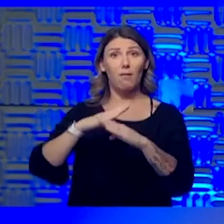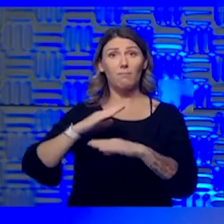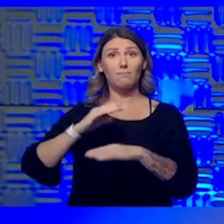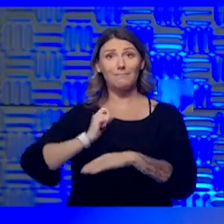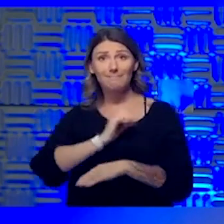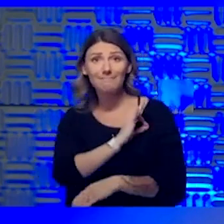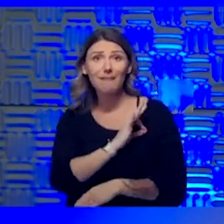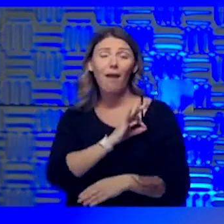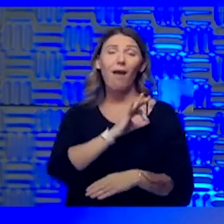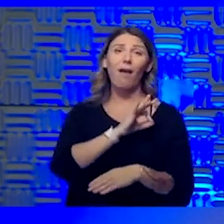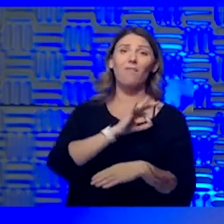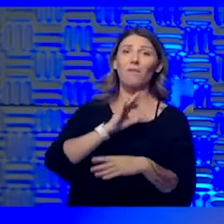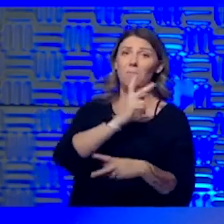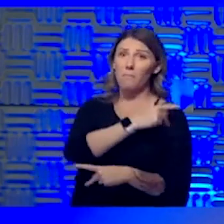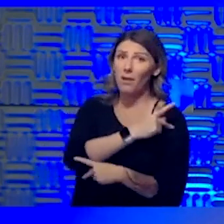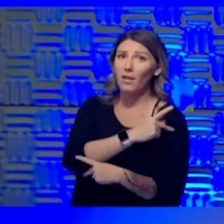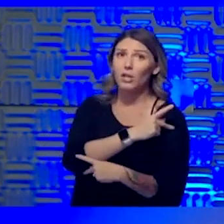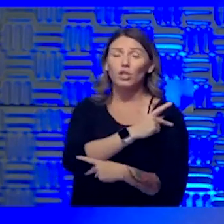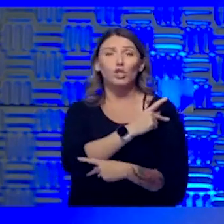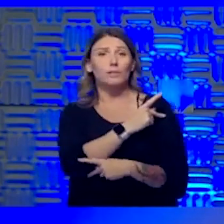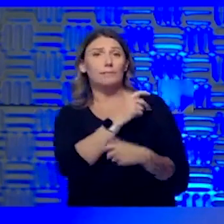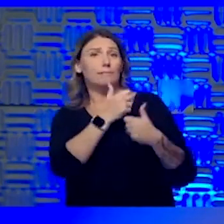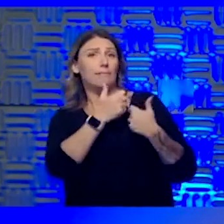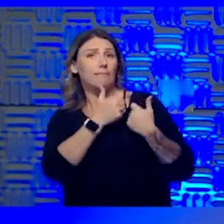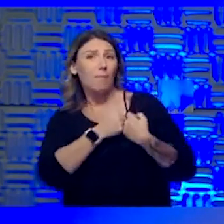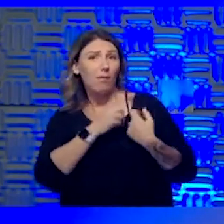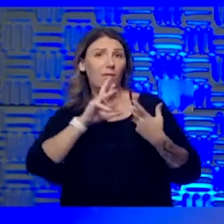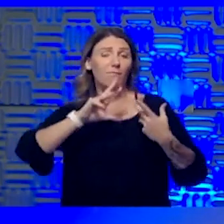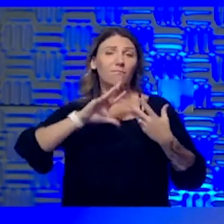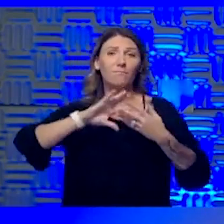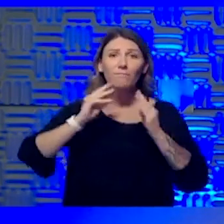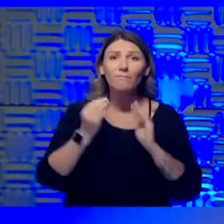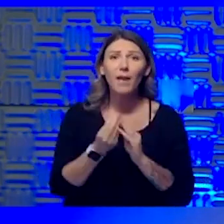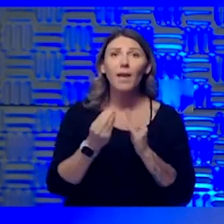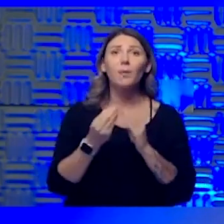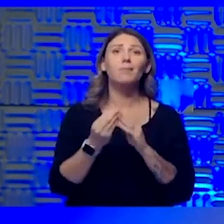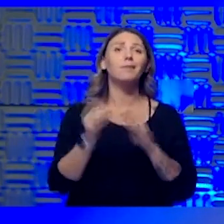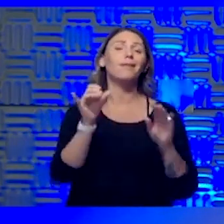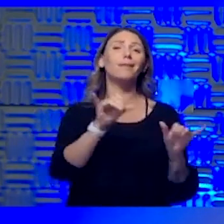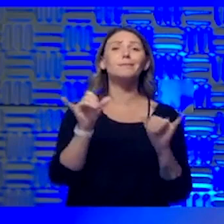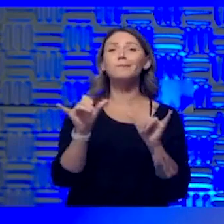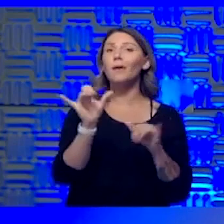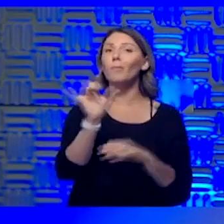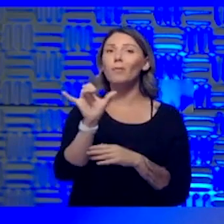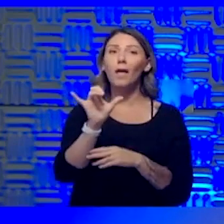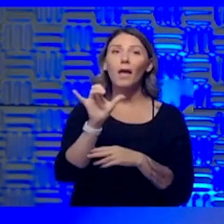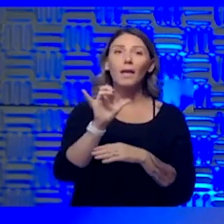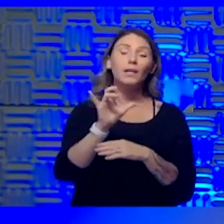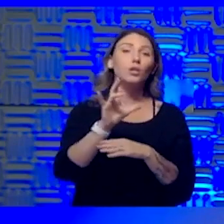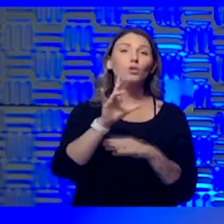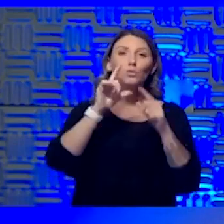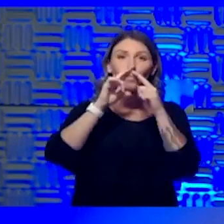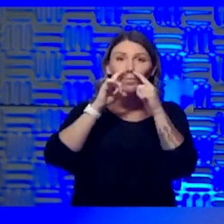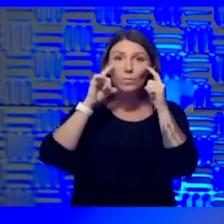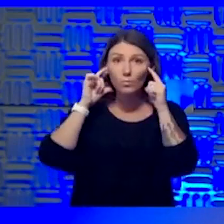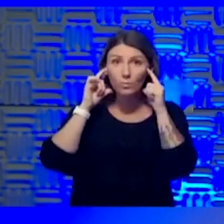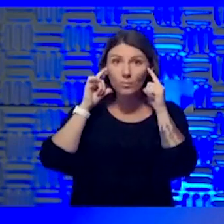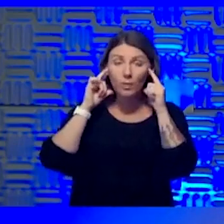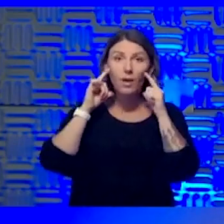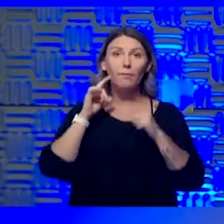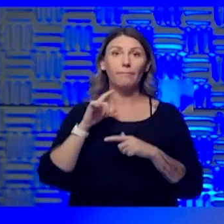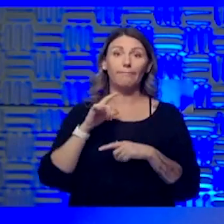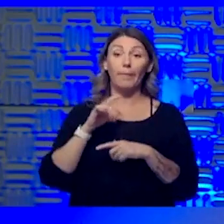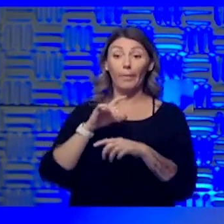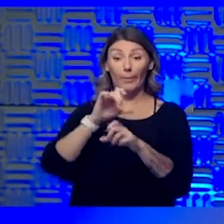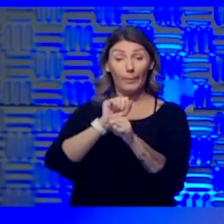into contact with the infection. Uh, things such as universal masking. So the healthcare workers are masked. the patients,